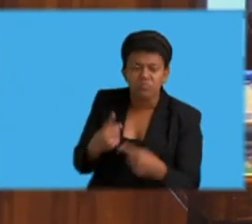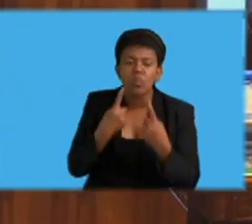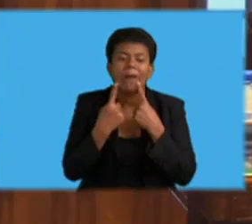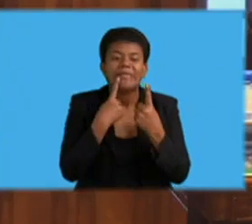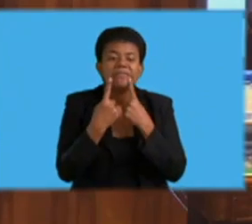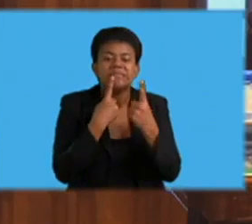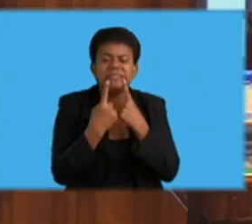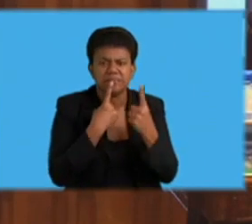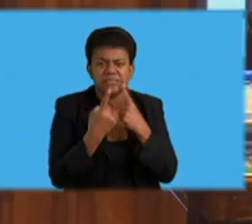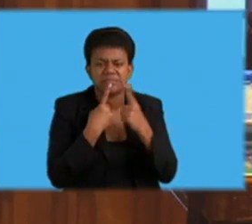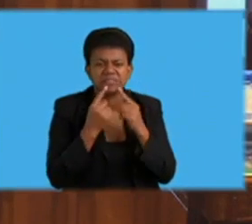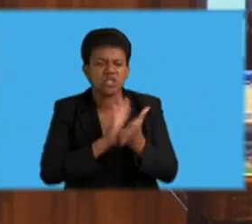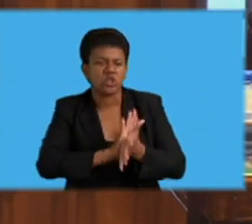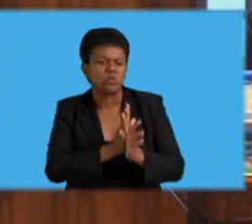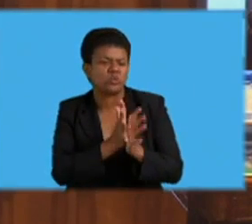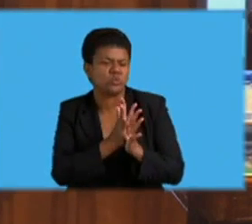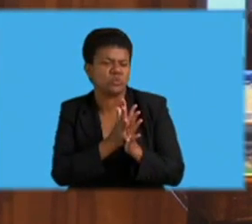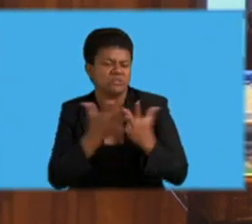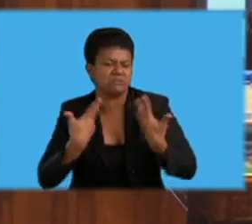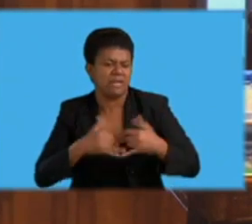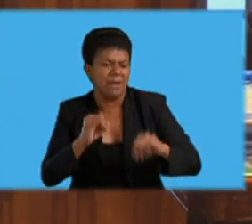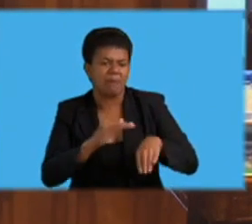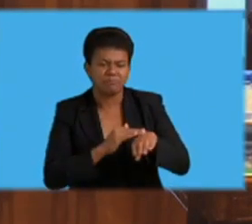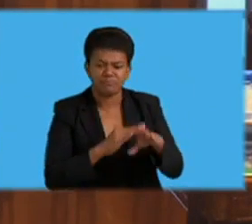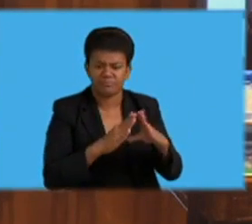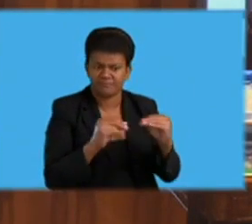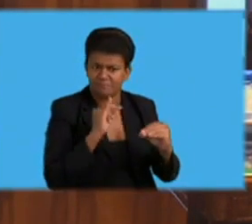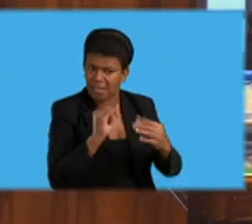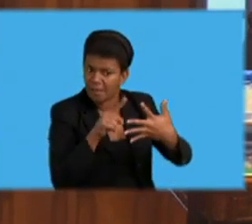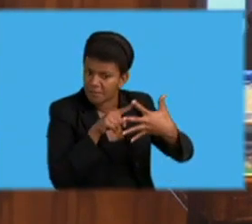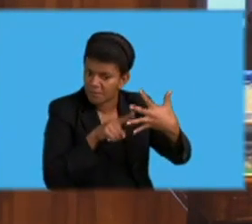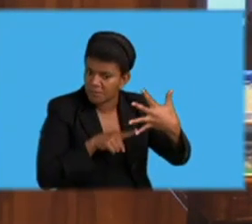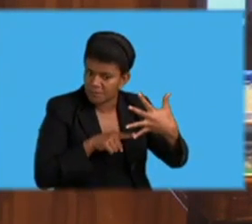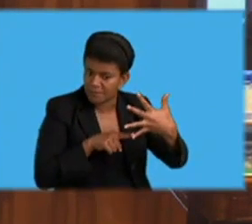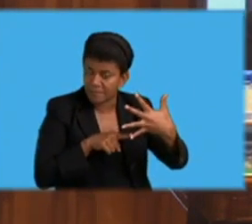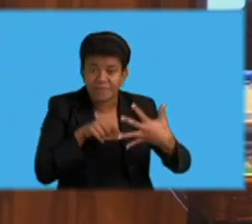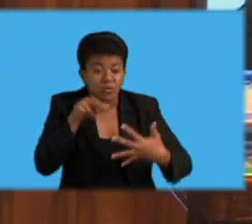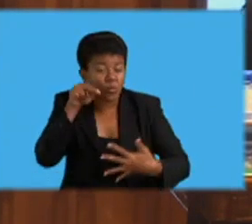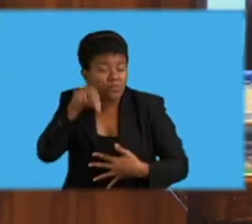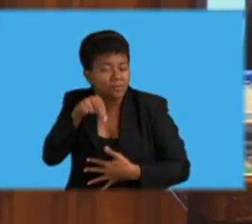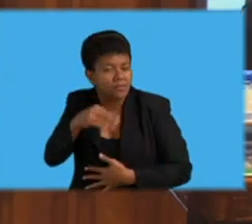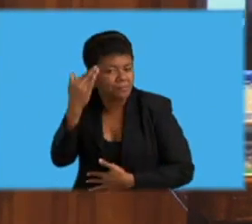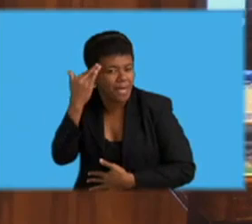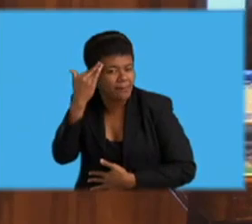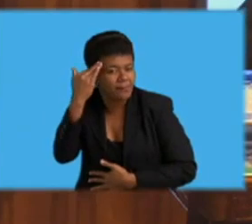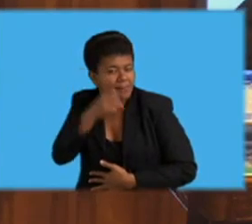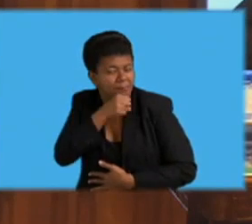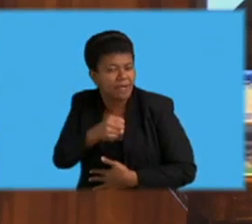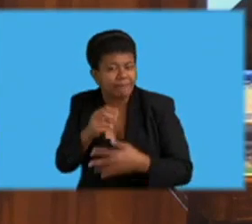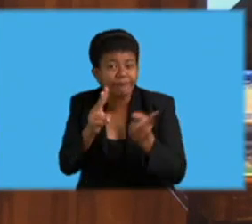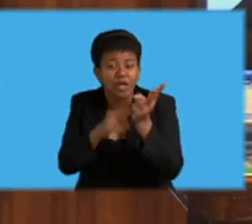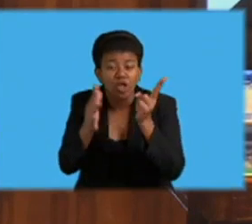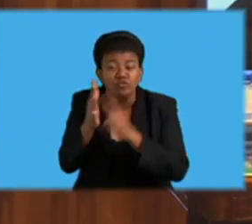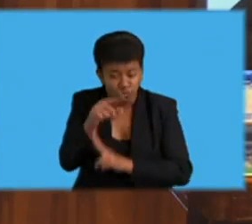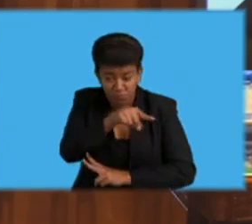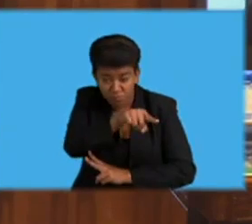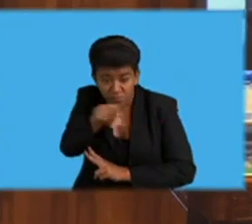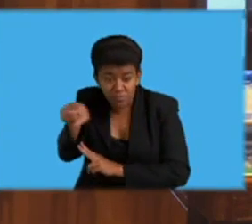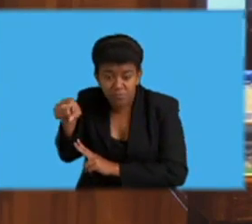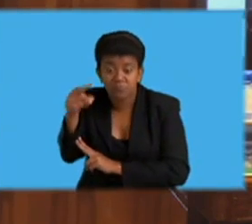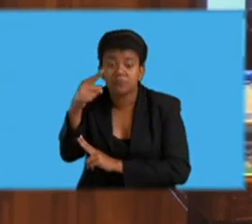Honorable Deputy Speaker, we need the Turanganikoro village elders, community heads,